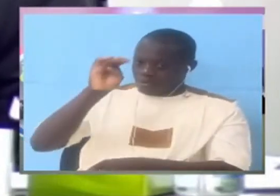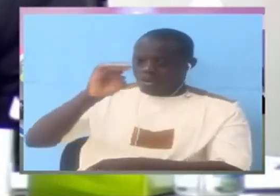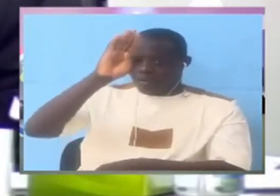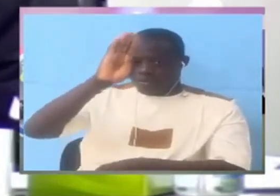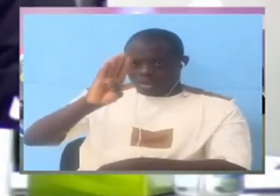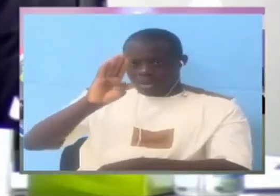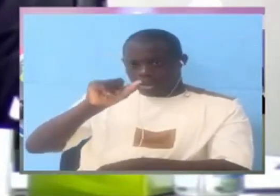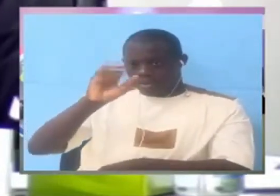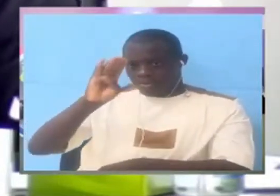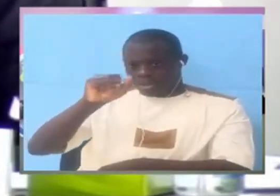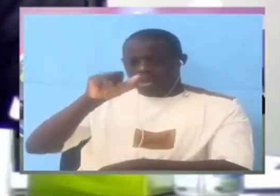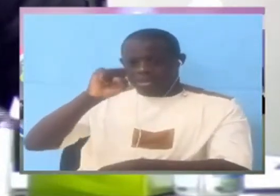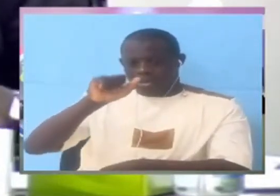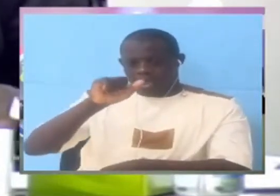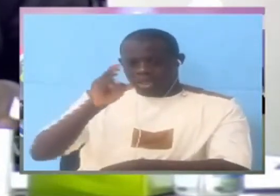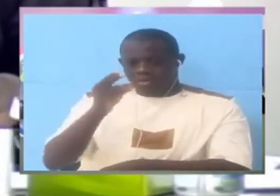All right.